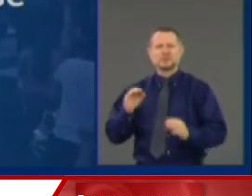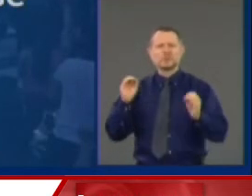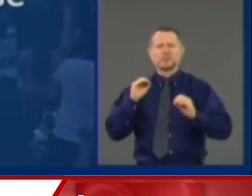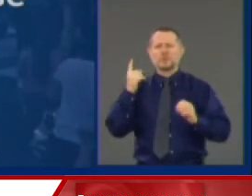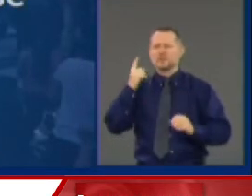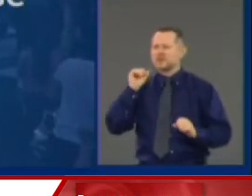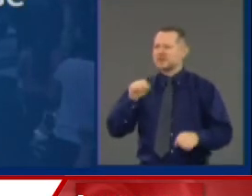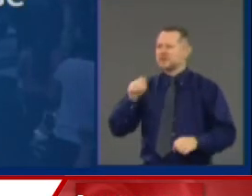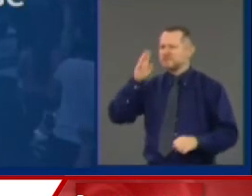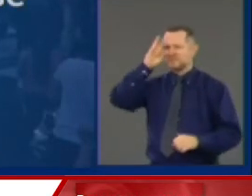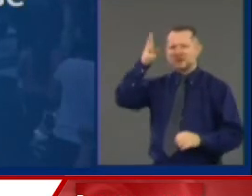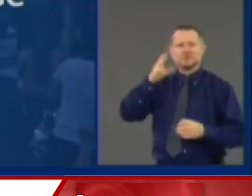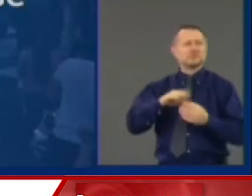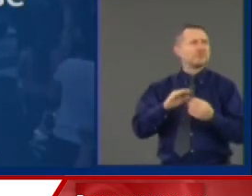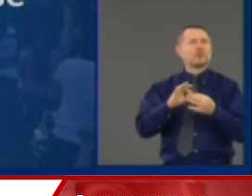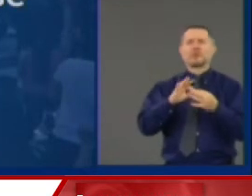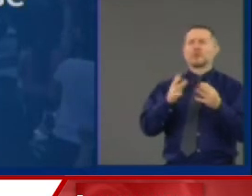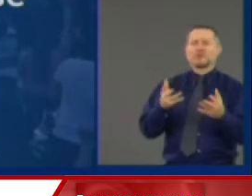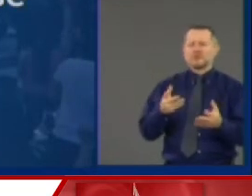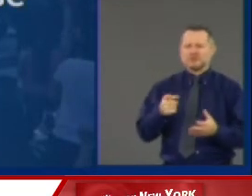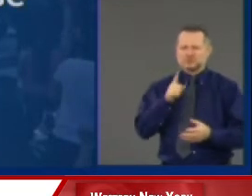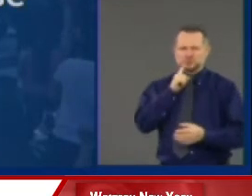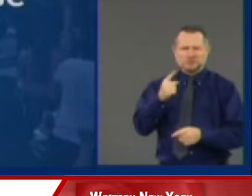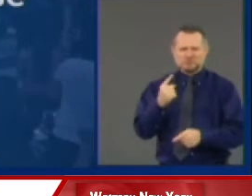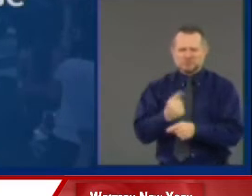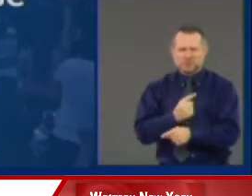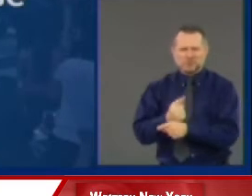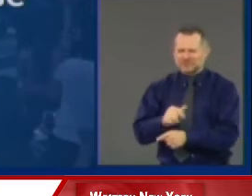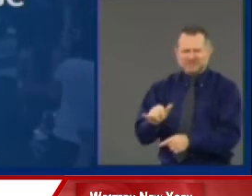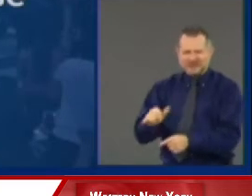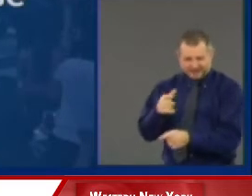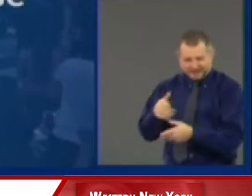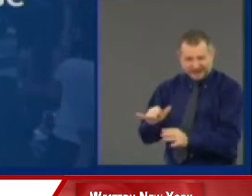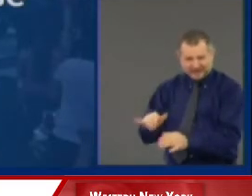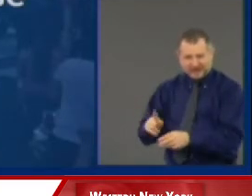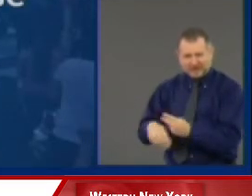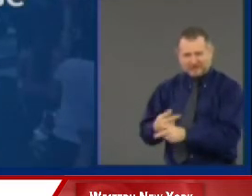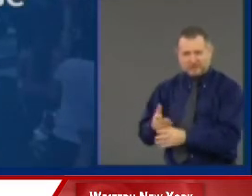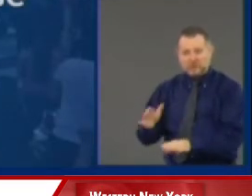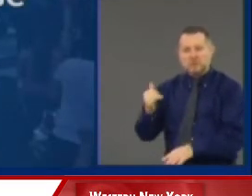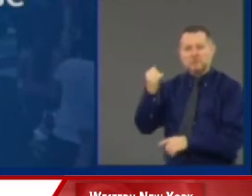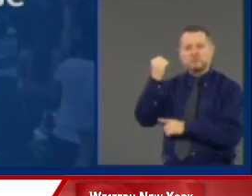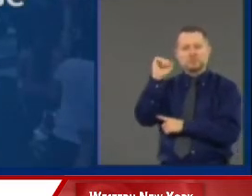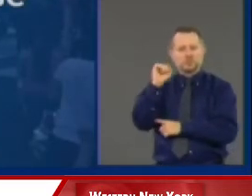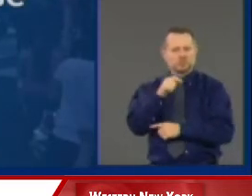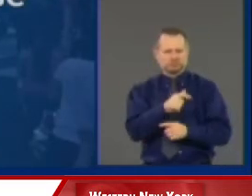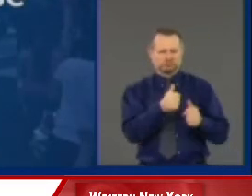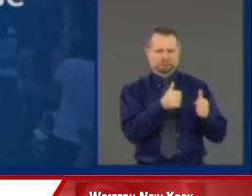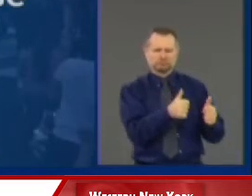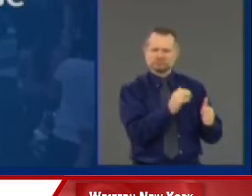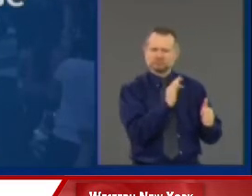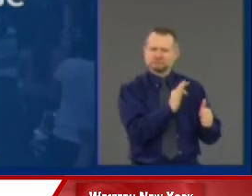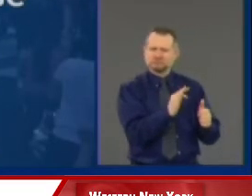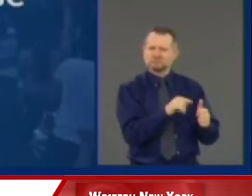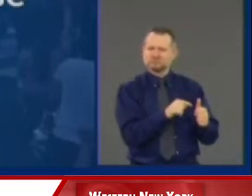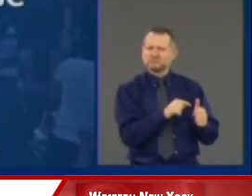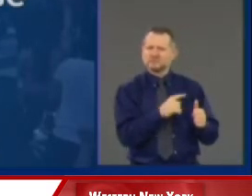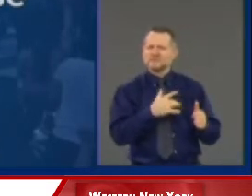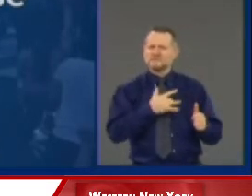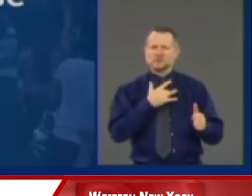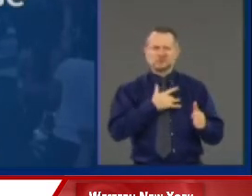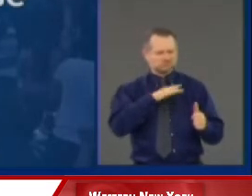an excuse for it. So protest, yes. Be frustrated, yes.